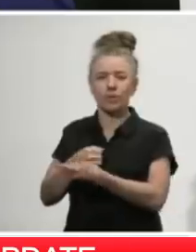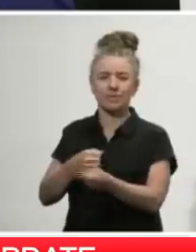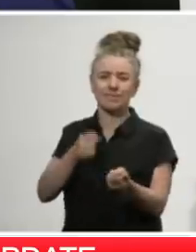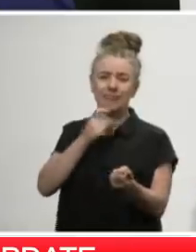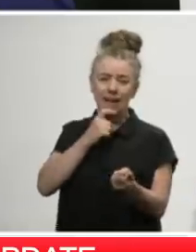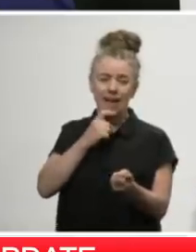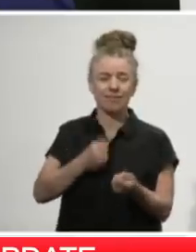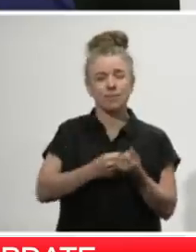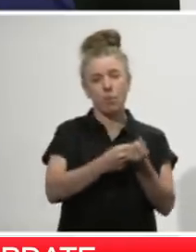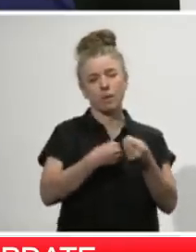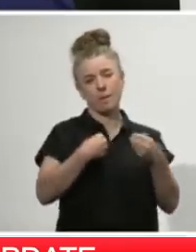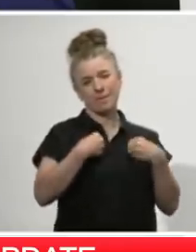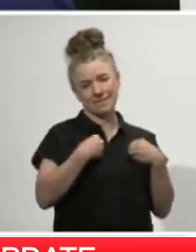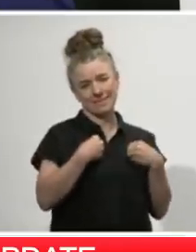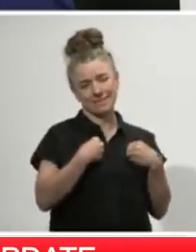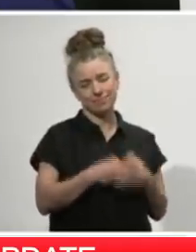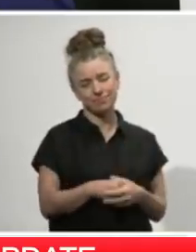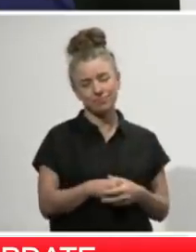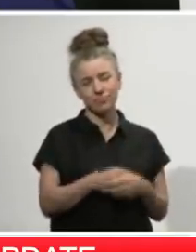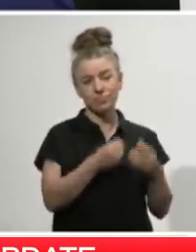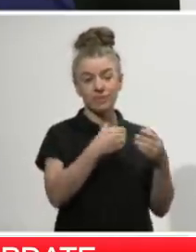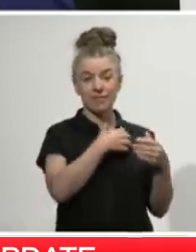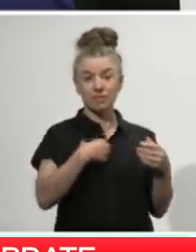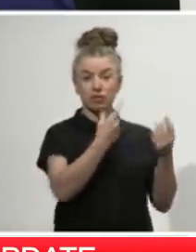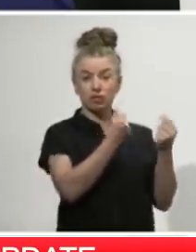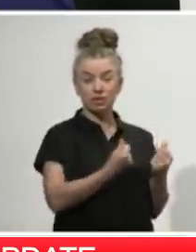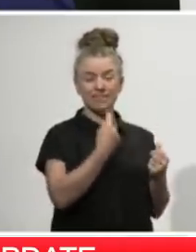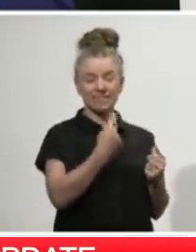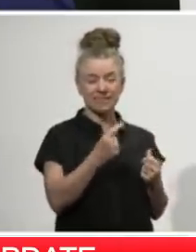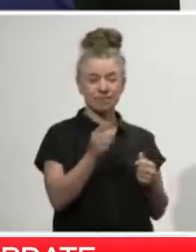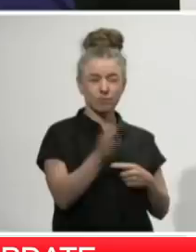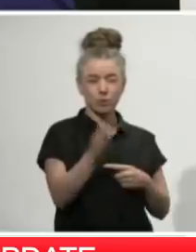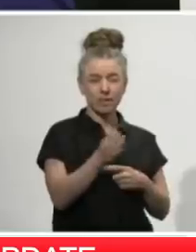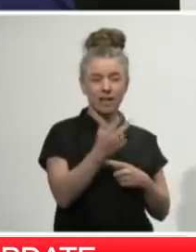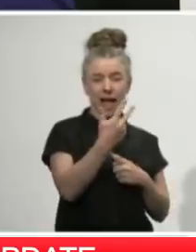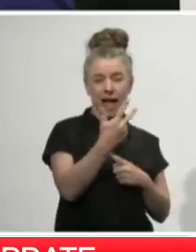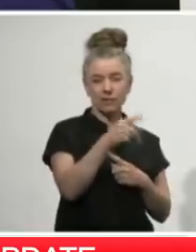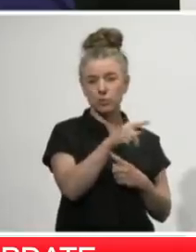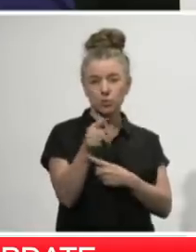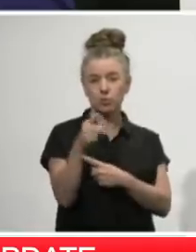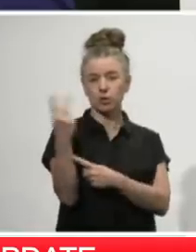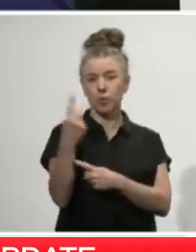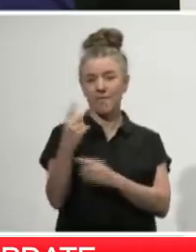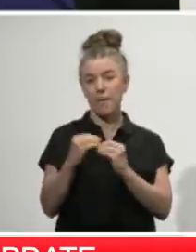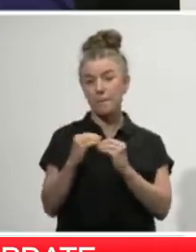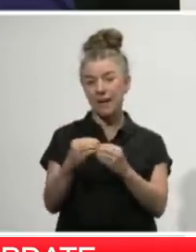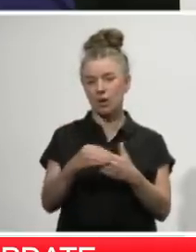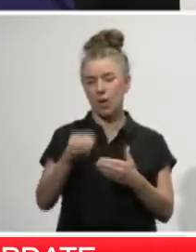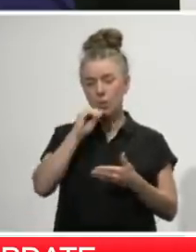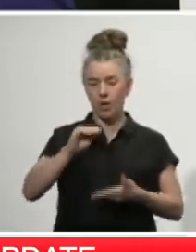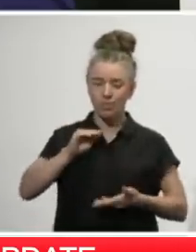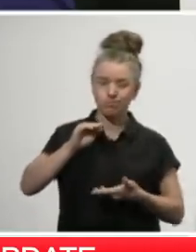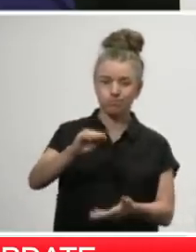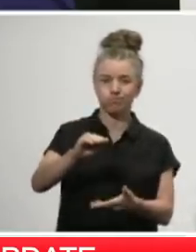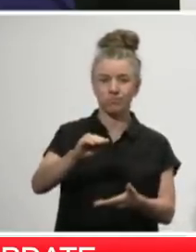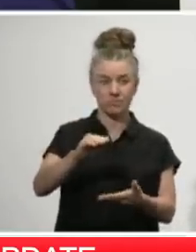and those many businesses. Treasury estimates that between $8 billion and $12 billion will eventually be paid out under the scheme, all in